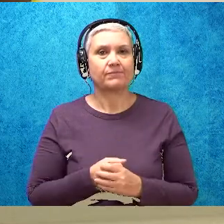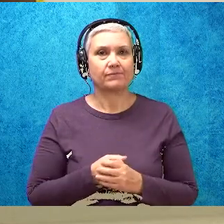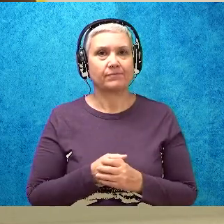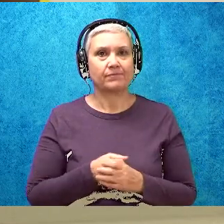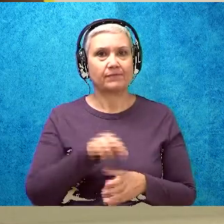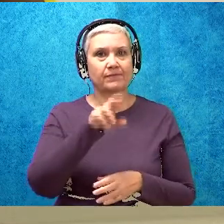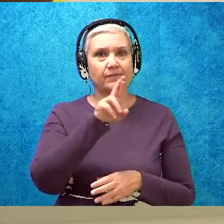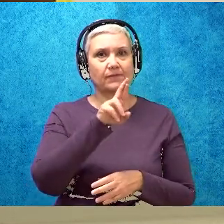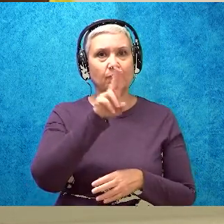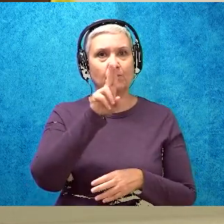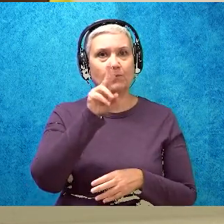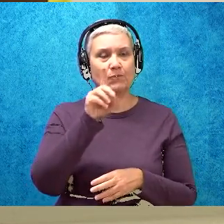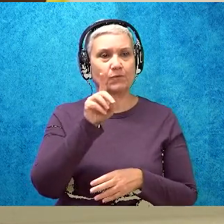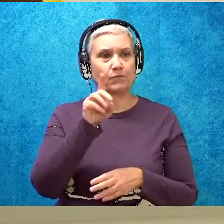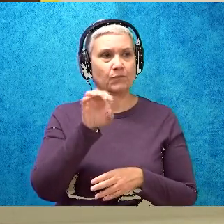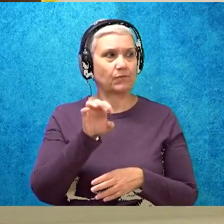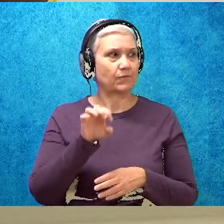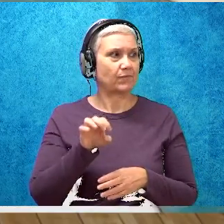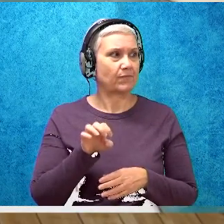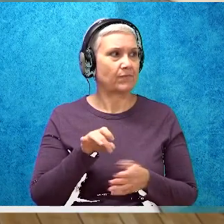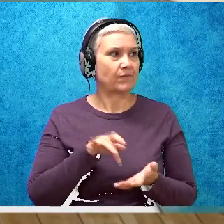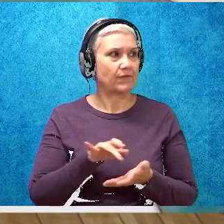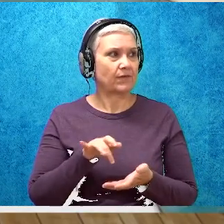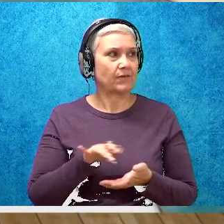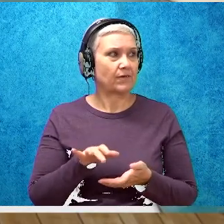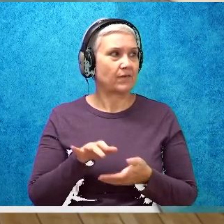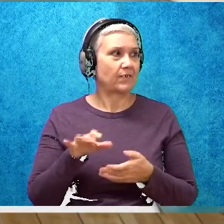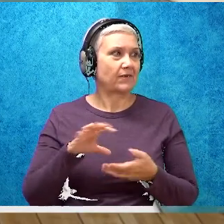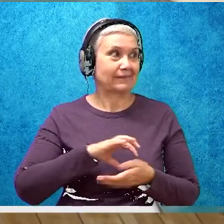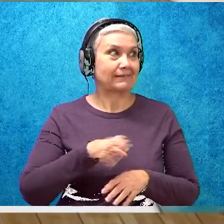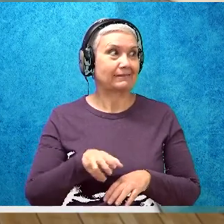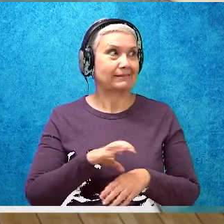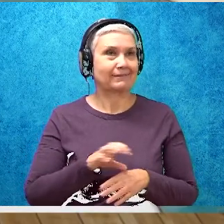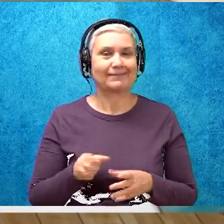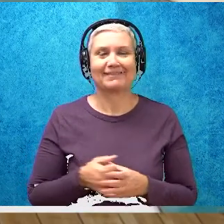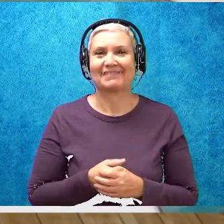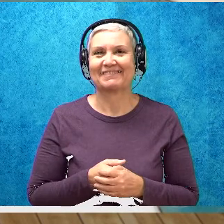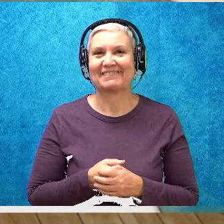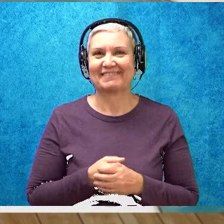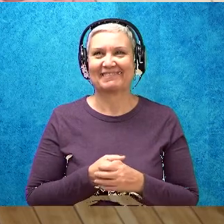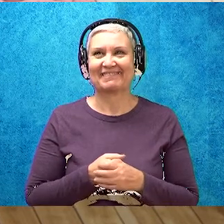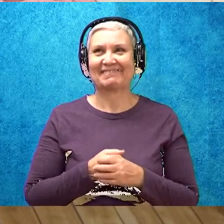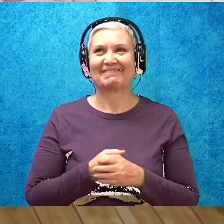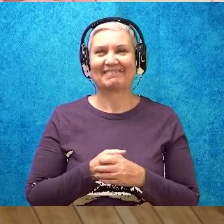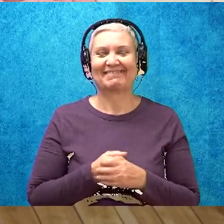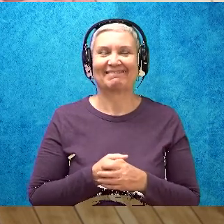Rude Cakes. We'll go through that book and then we'll be done with phonics for today.